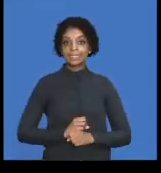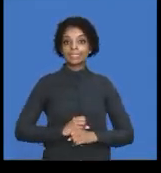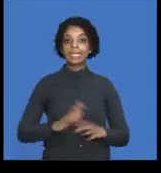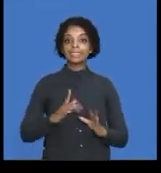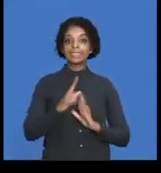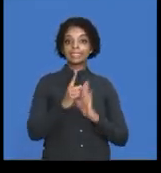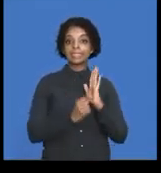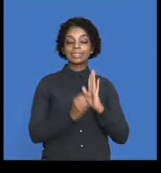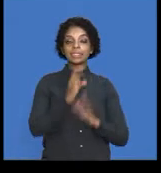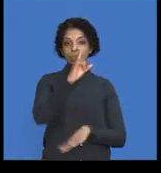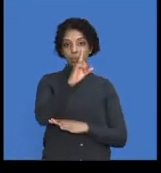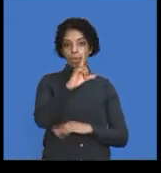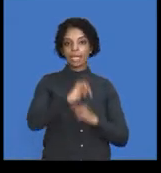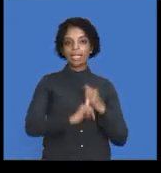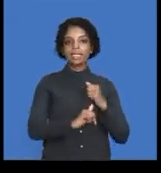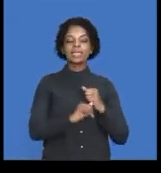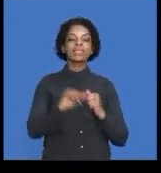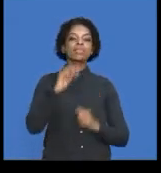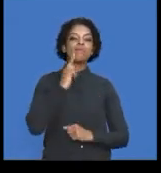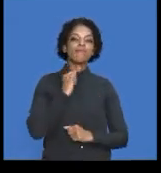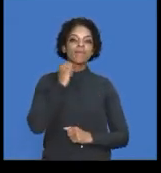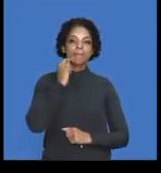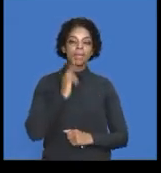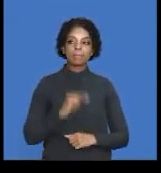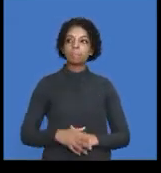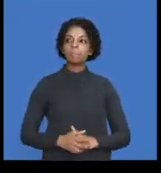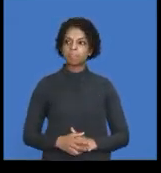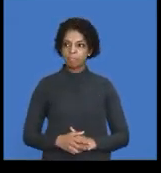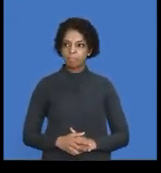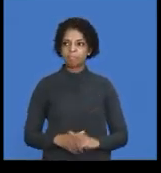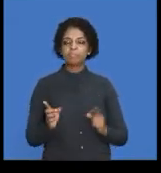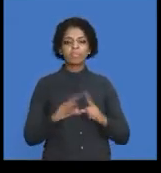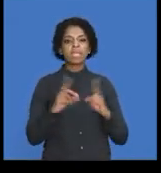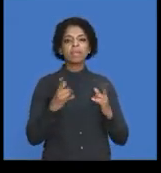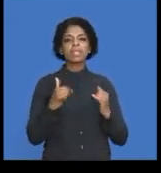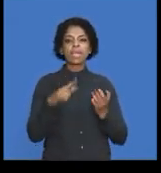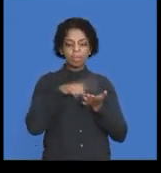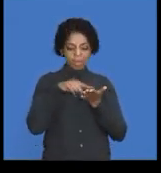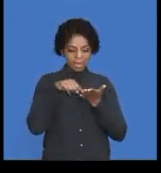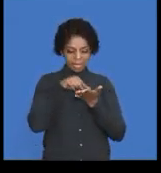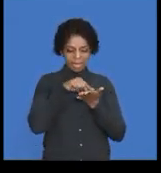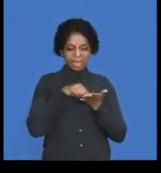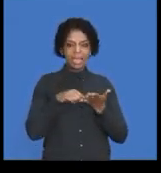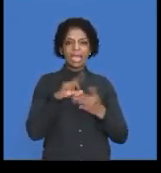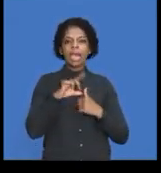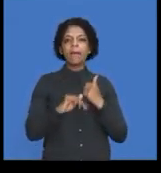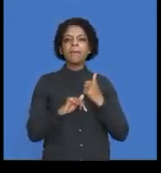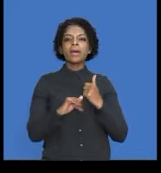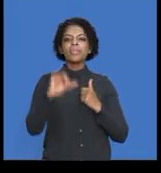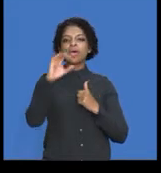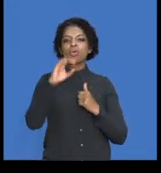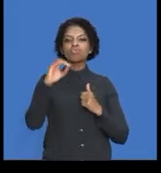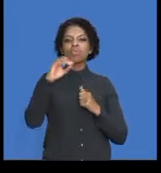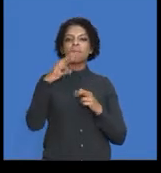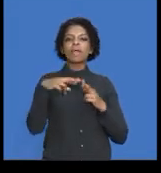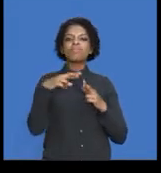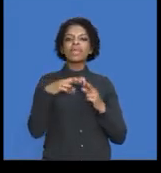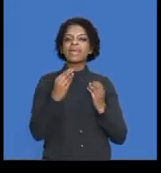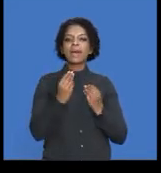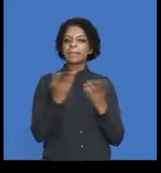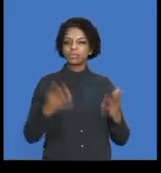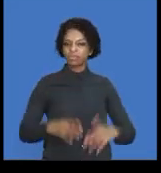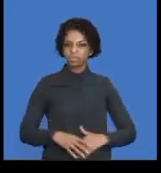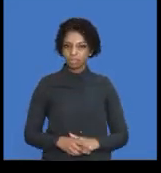of November. Calculate the rent income for October. Okay. So clearly you can see